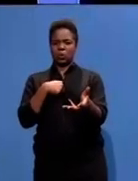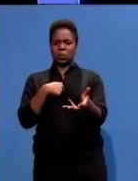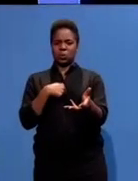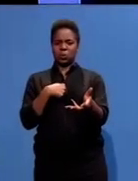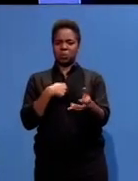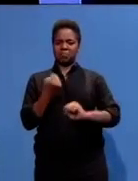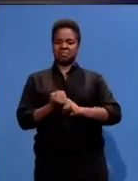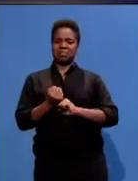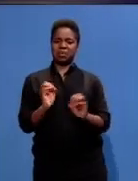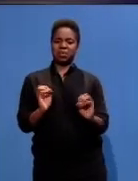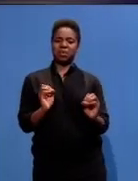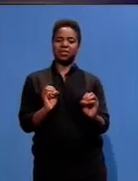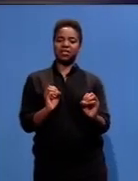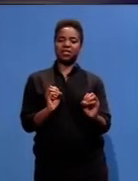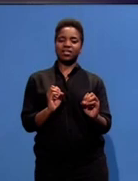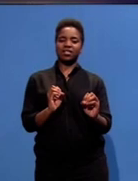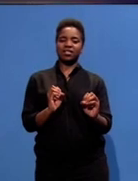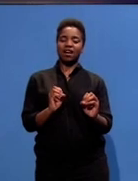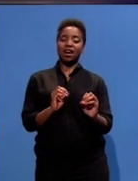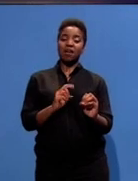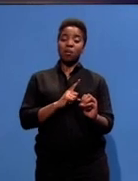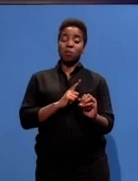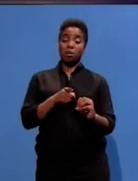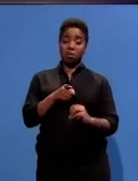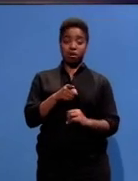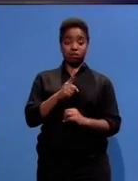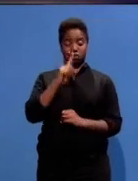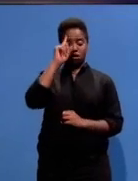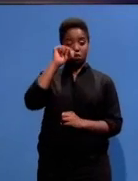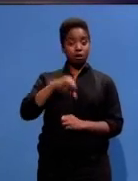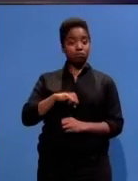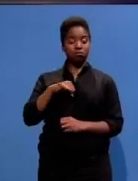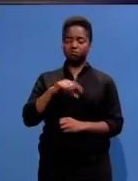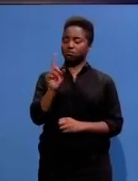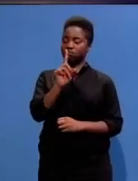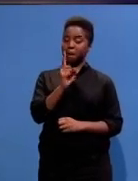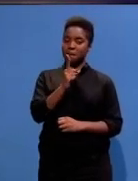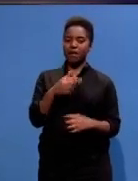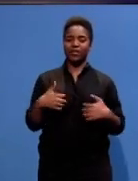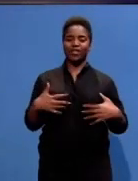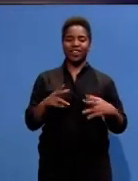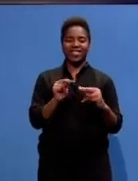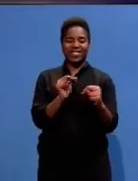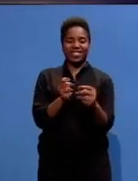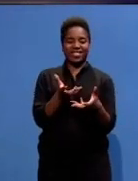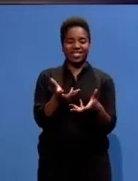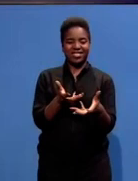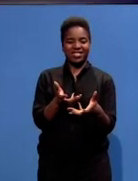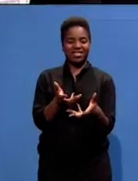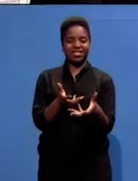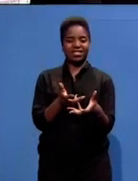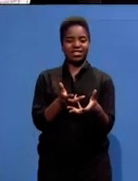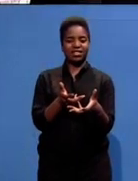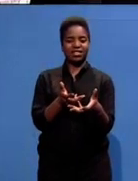it was quite bold of him to start these, initiate these talks